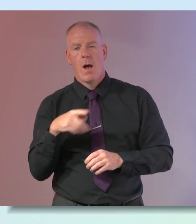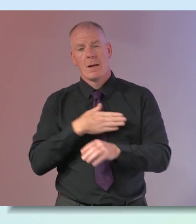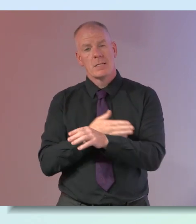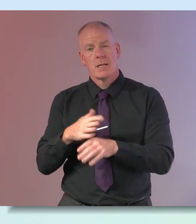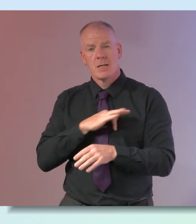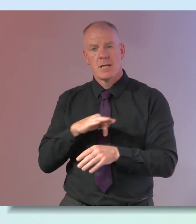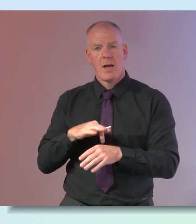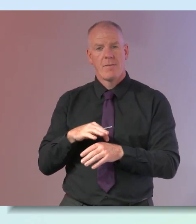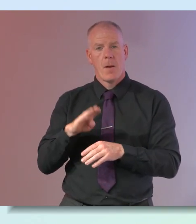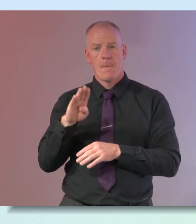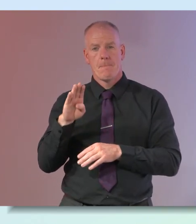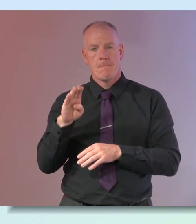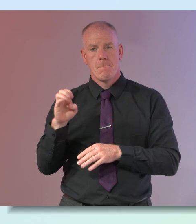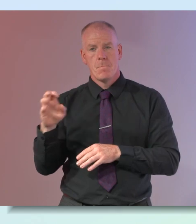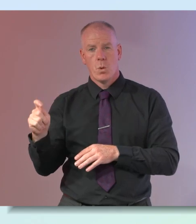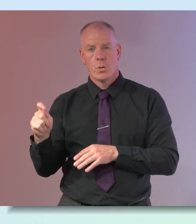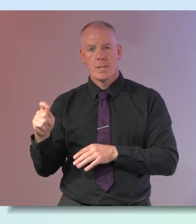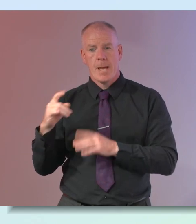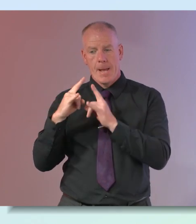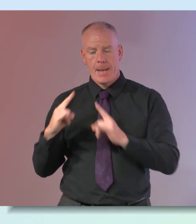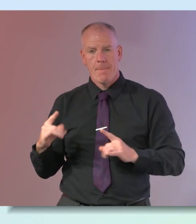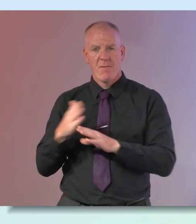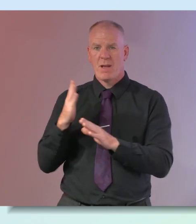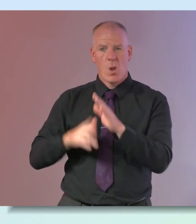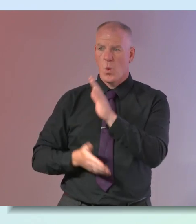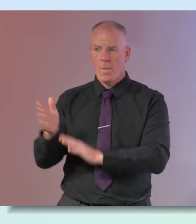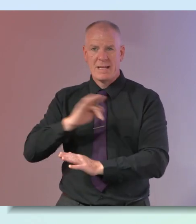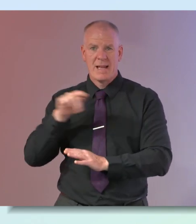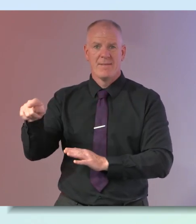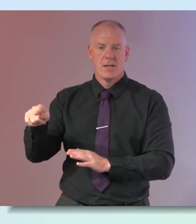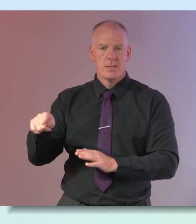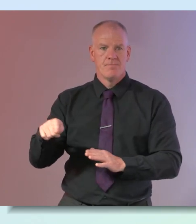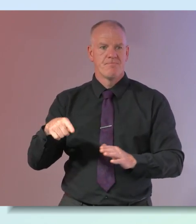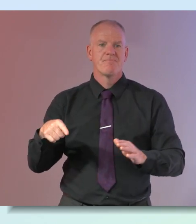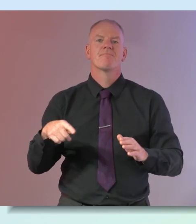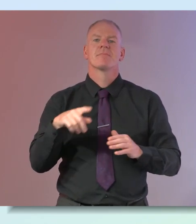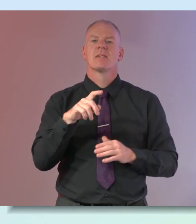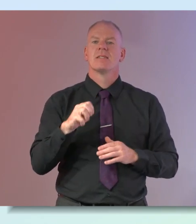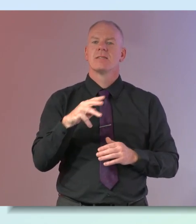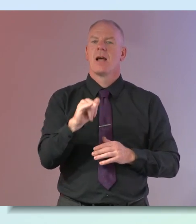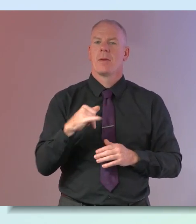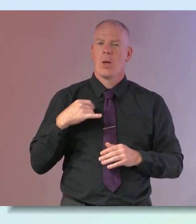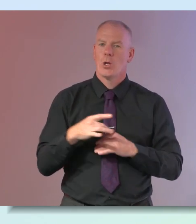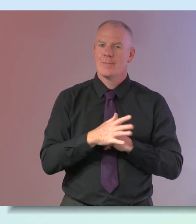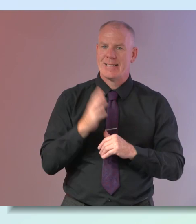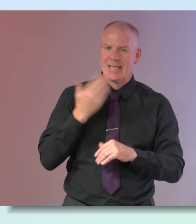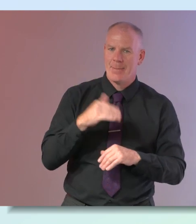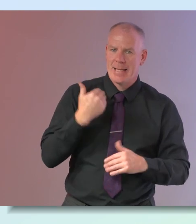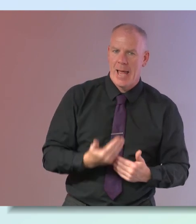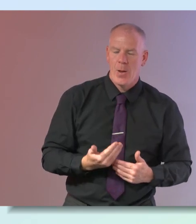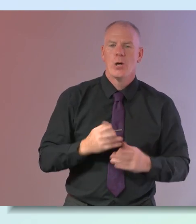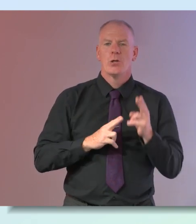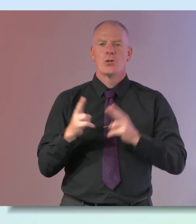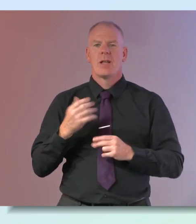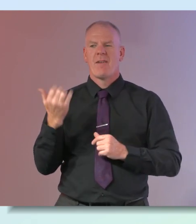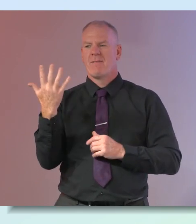uh boot camp during covid because we couldn't go and i'm going to tommy probably kill me here now but at the time you're only supposed